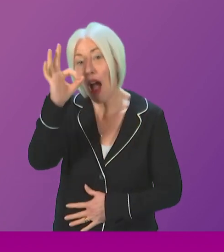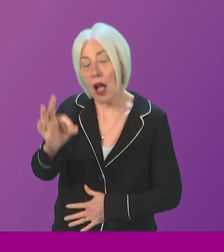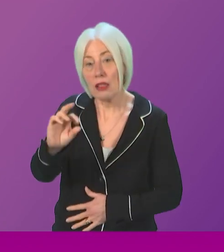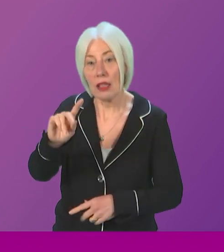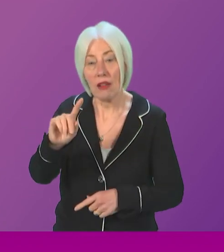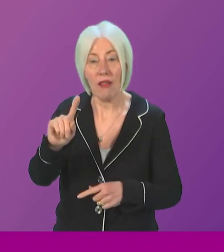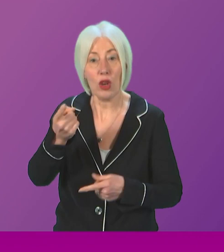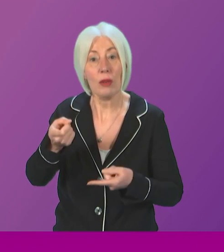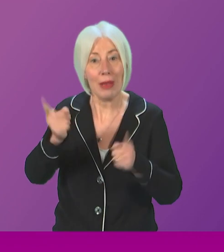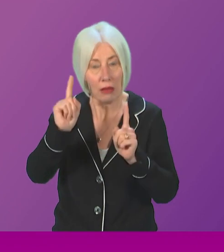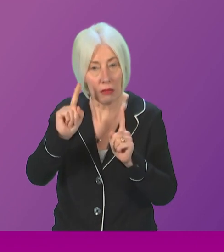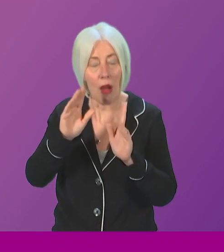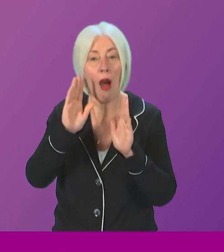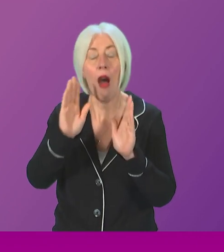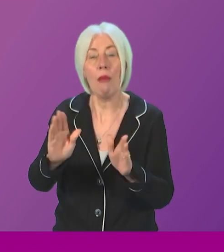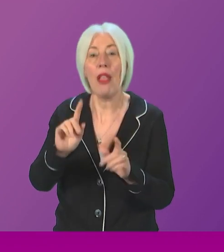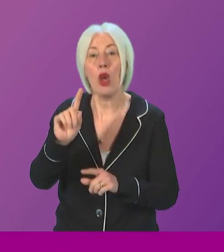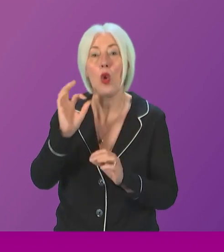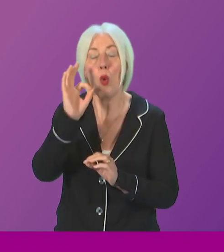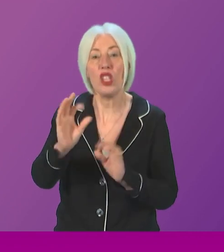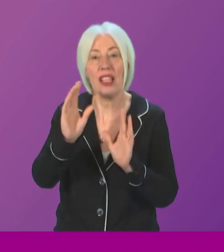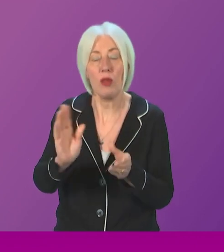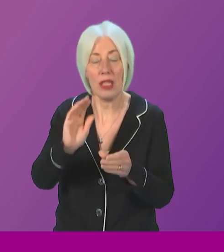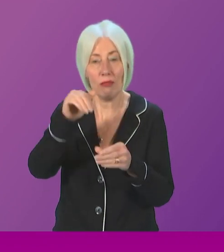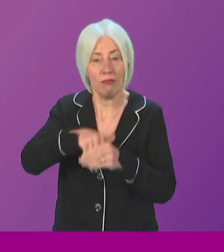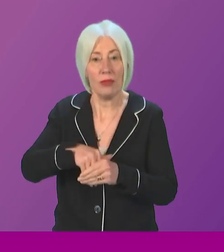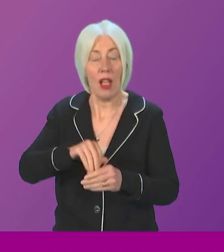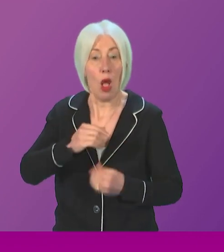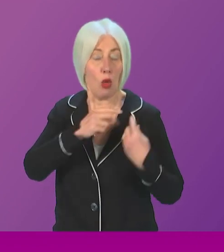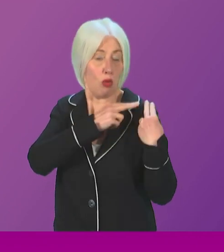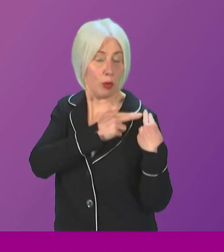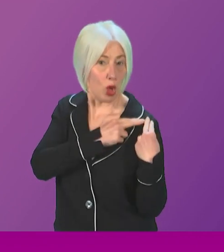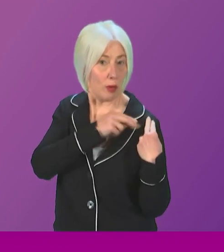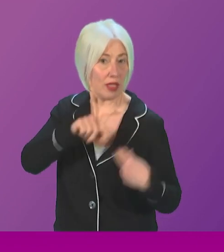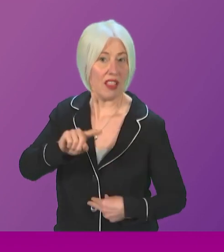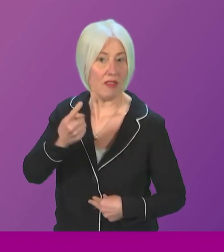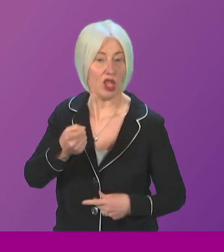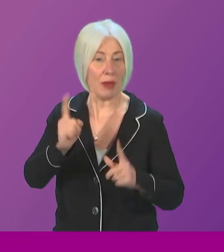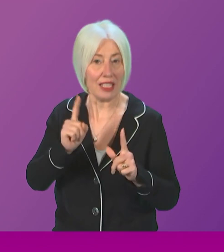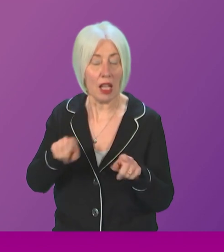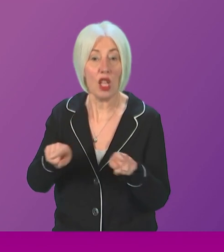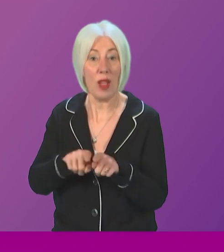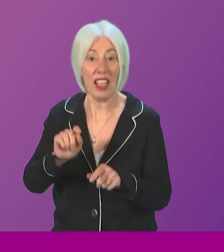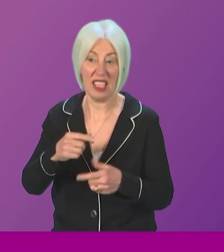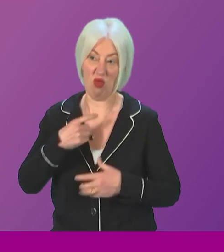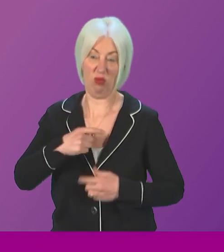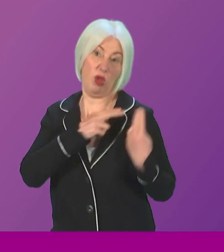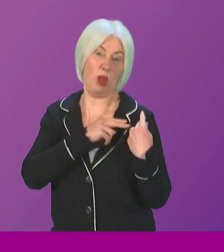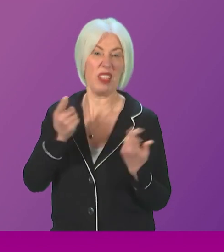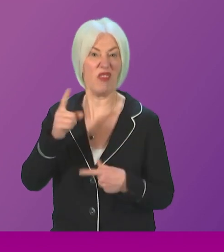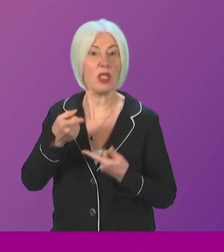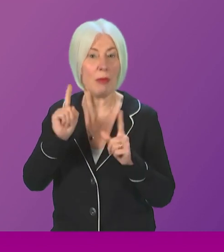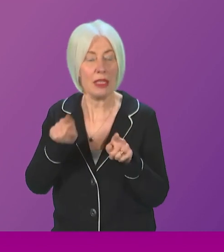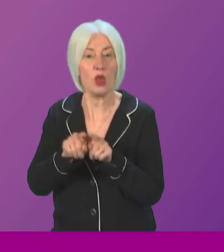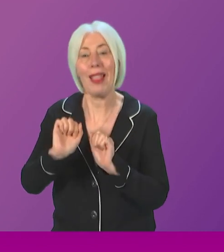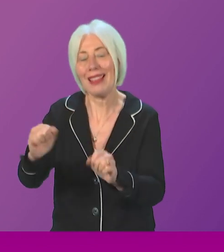First Minister that fall within the responsibilities of the First Minister as First Minister and of course the responsibilities of